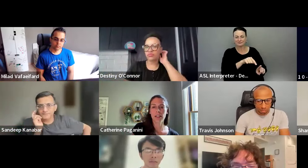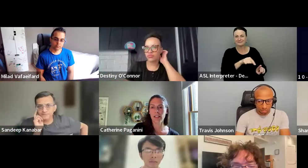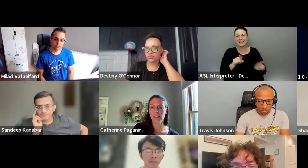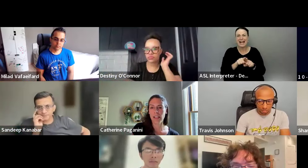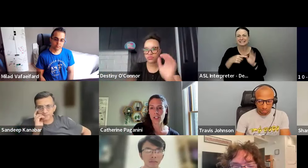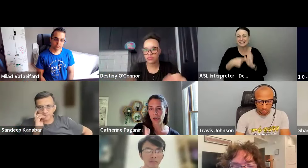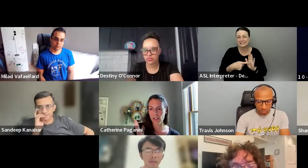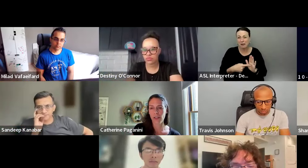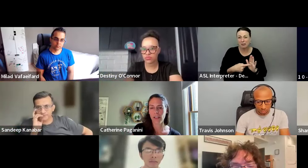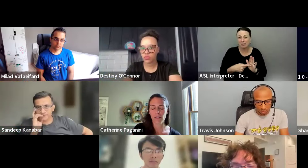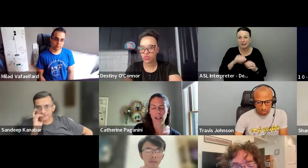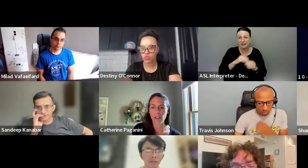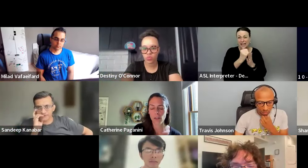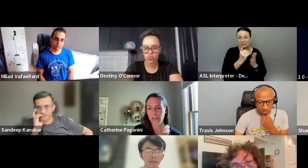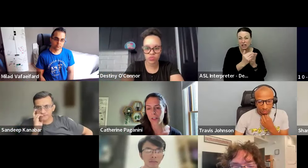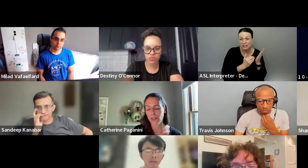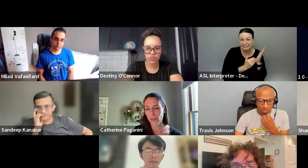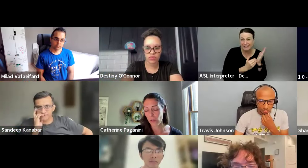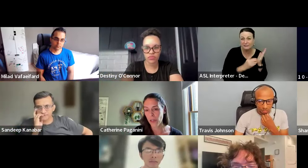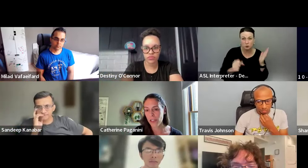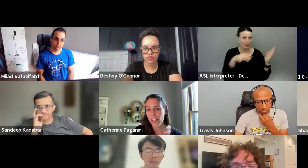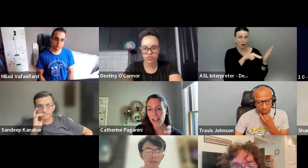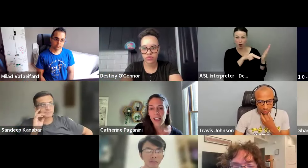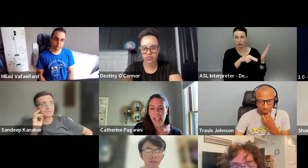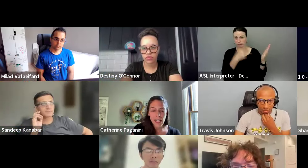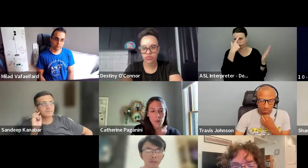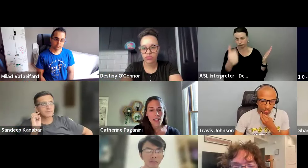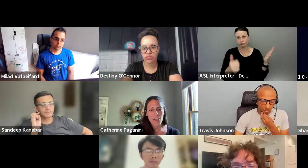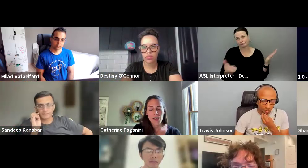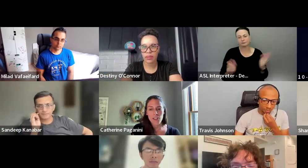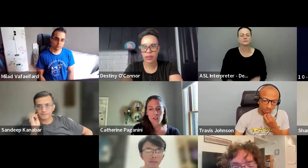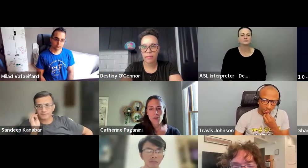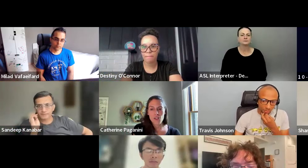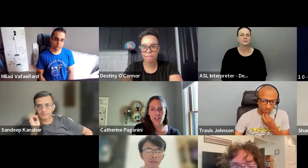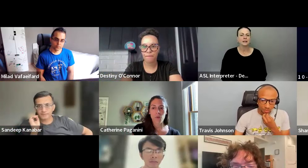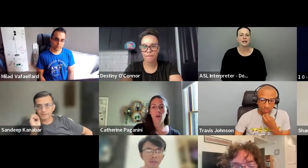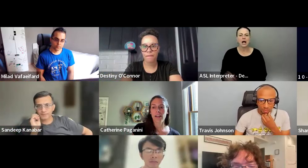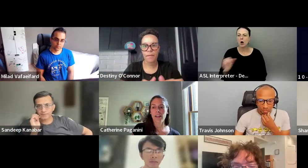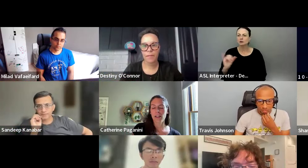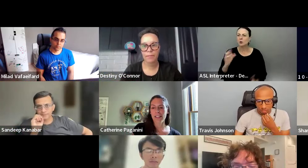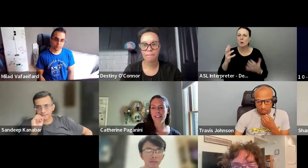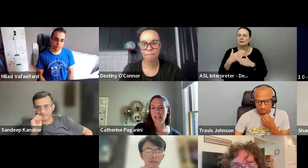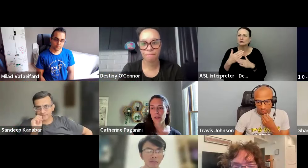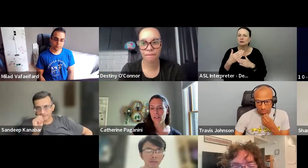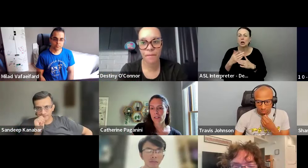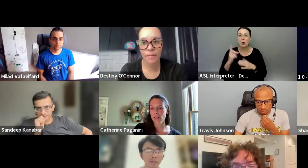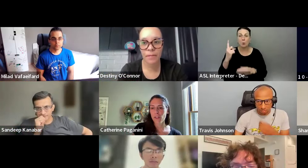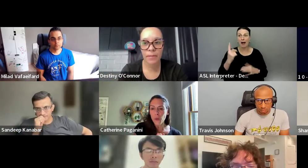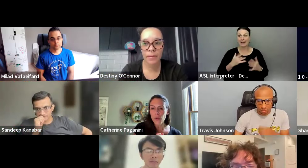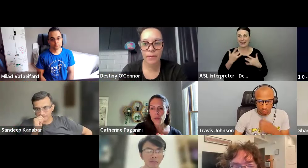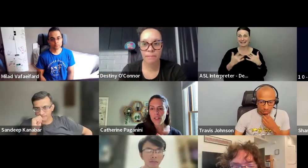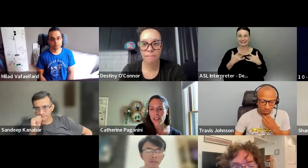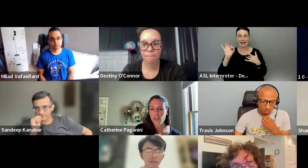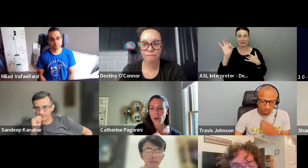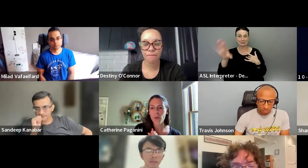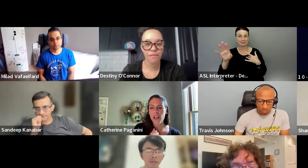an example, uh, in the agenda, so you can have a look whenever, if, you want, and then I wanted to, uh, to just share one, uh, exciting bit of